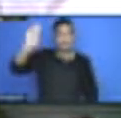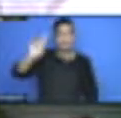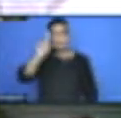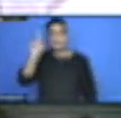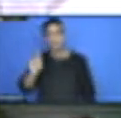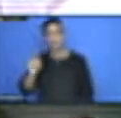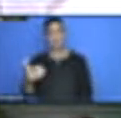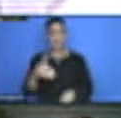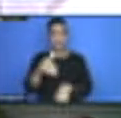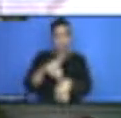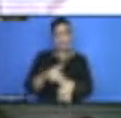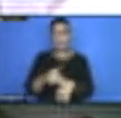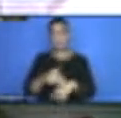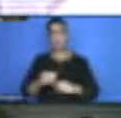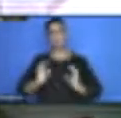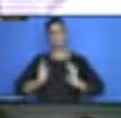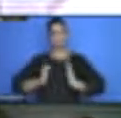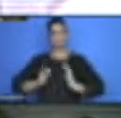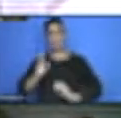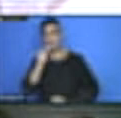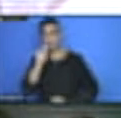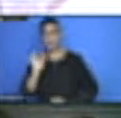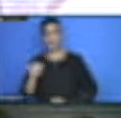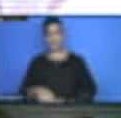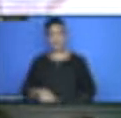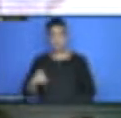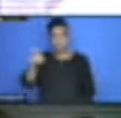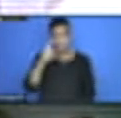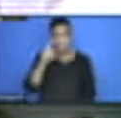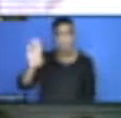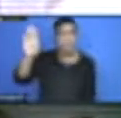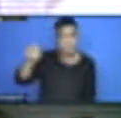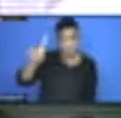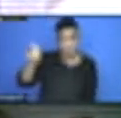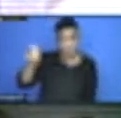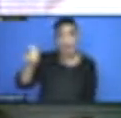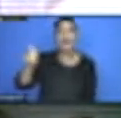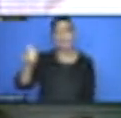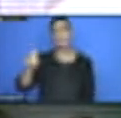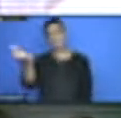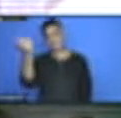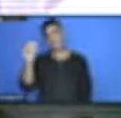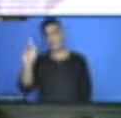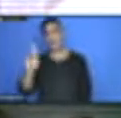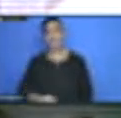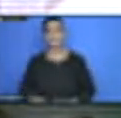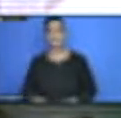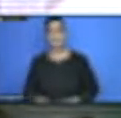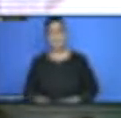I'm having an indication. Is that a question? Yes? Okay. Yes. Okay. So I see